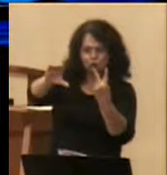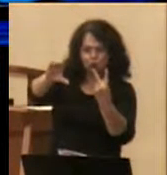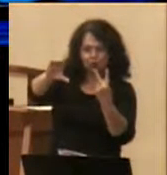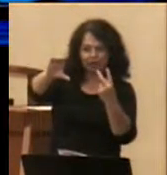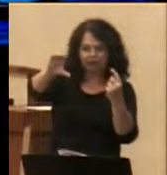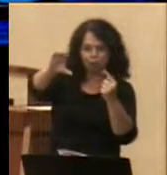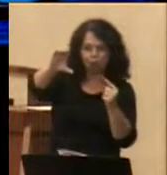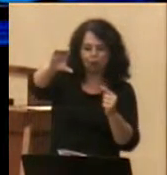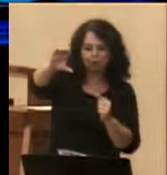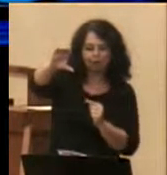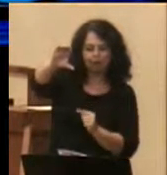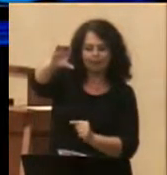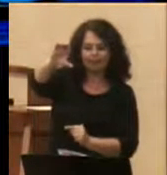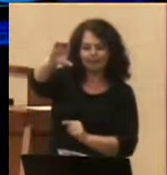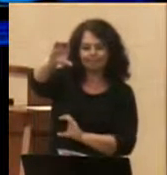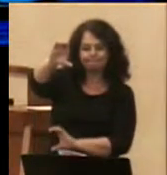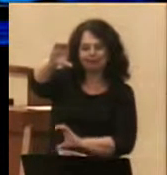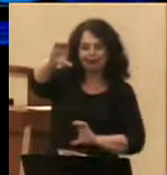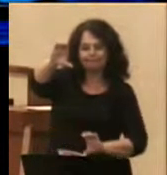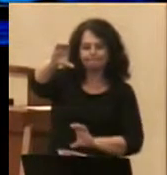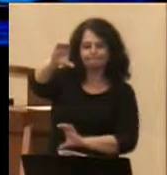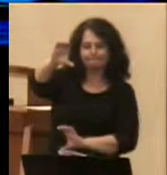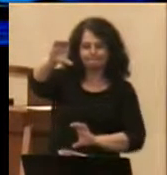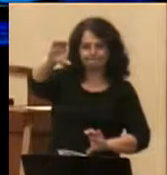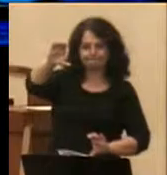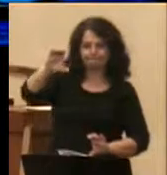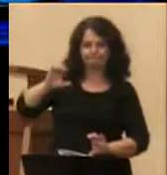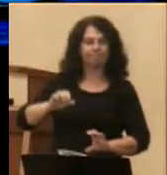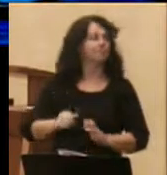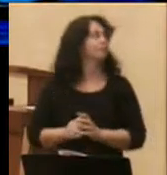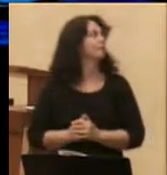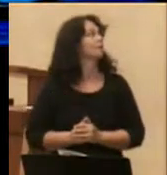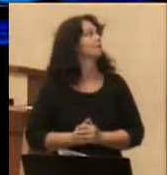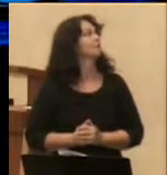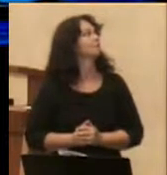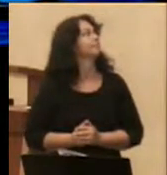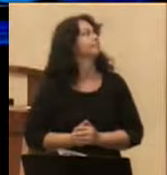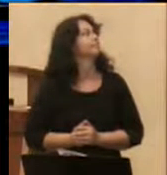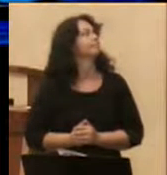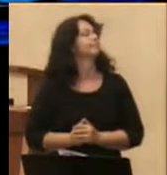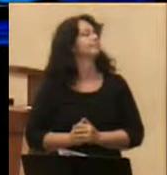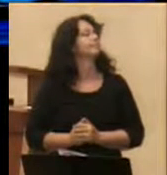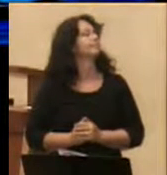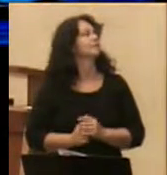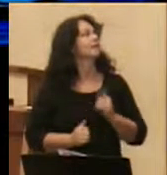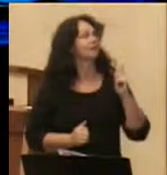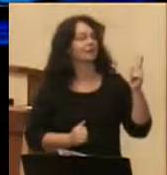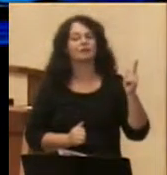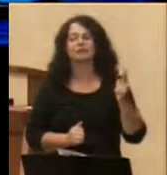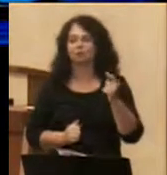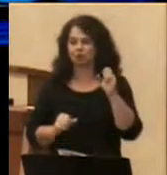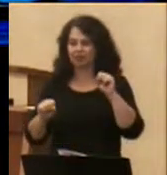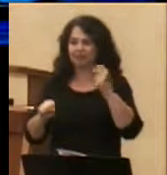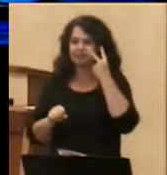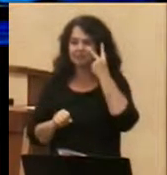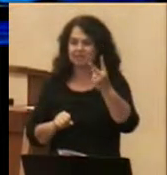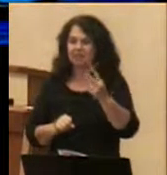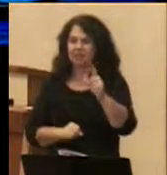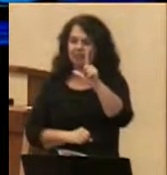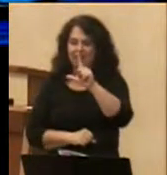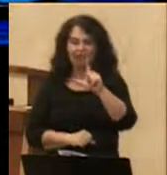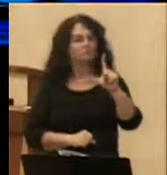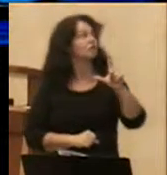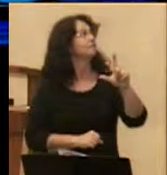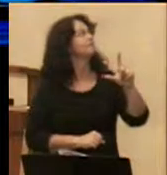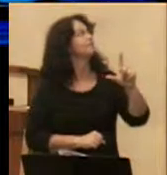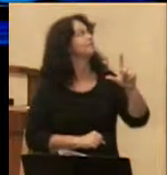the last two images of the cross that we will deal with today. They are displayed for you. You can see on the left side